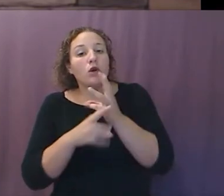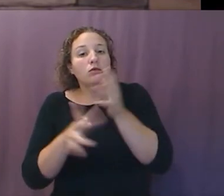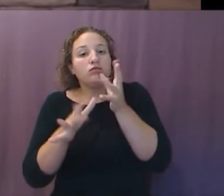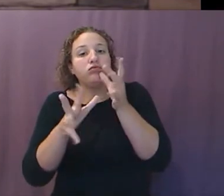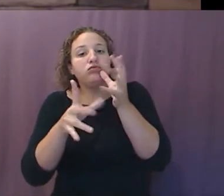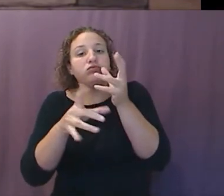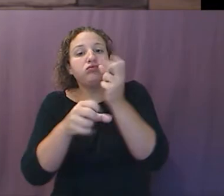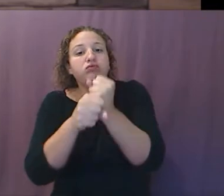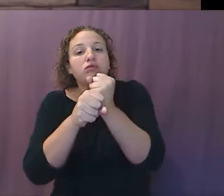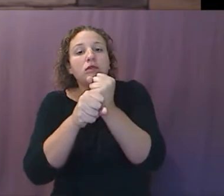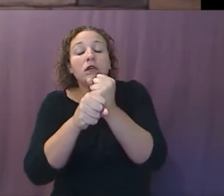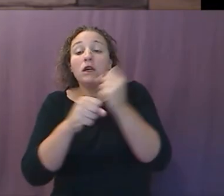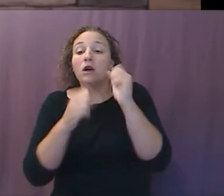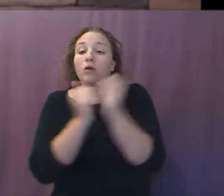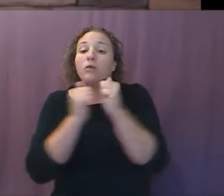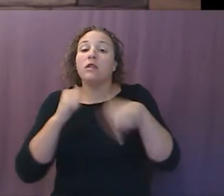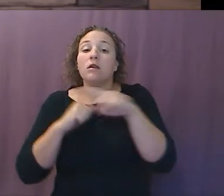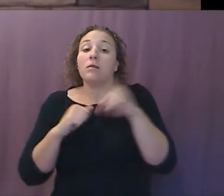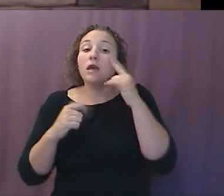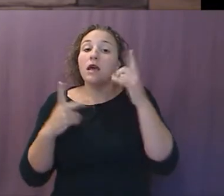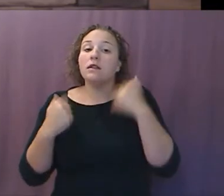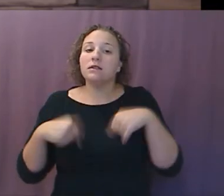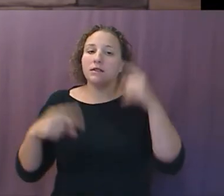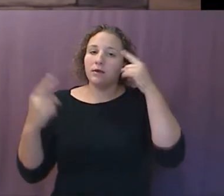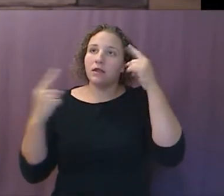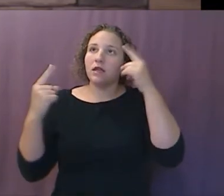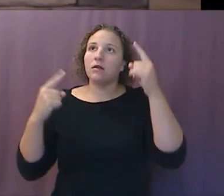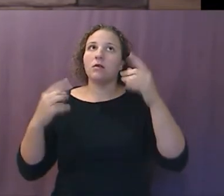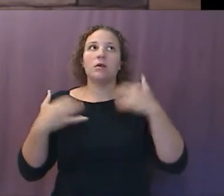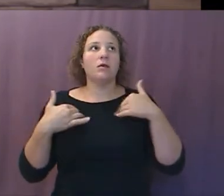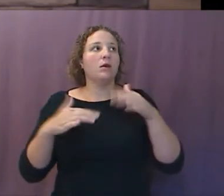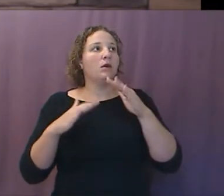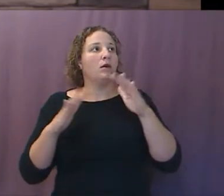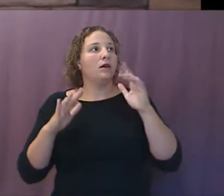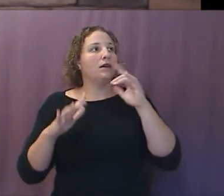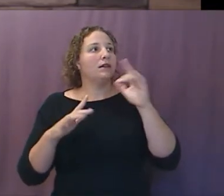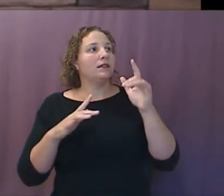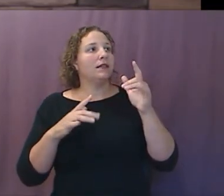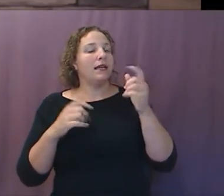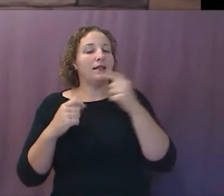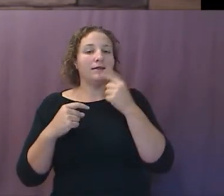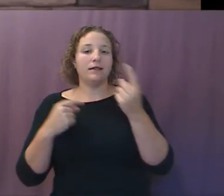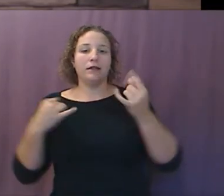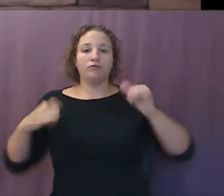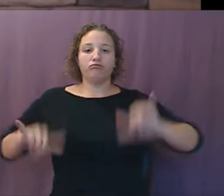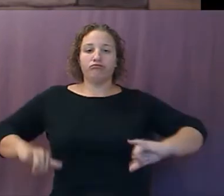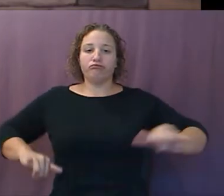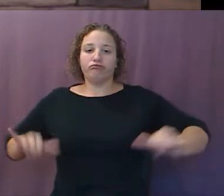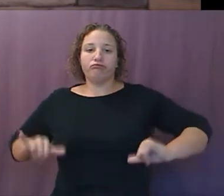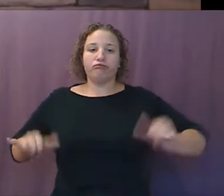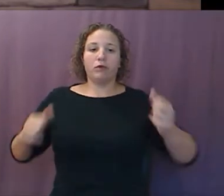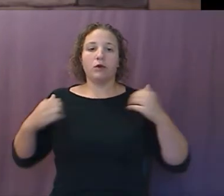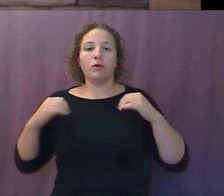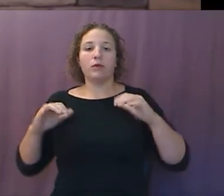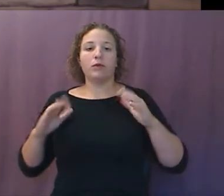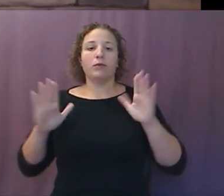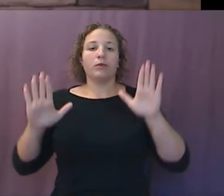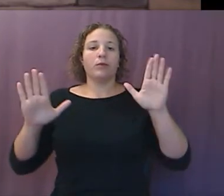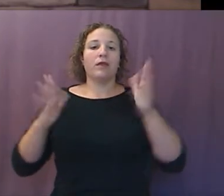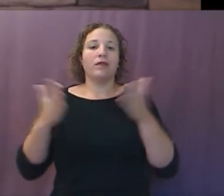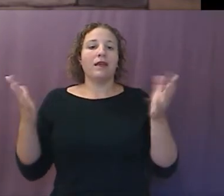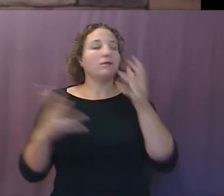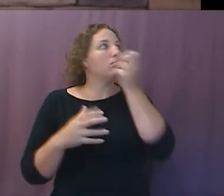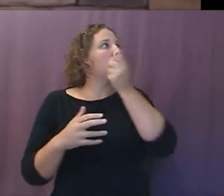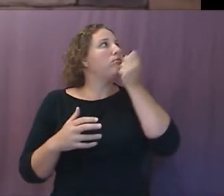speaking great things and blasphemies. And verse 5 makes it clear, thanks to Daniel 7 and Daniel 11, that is the middle